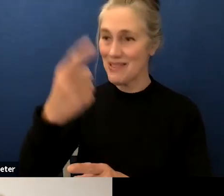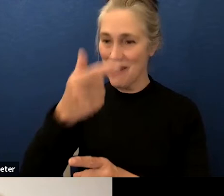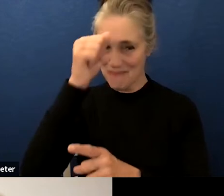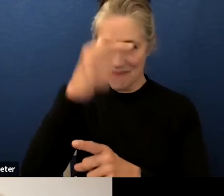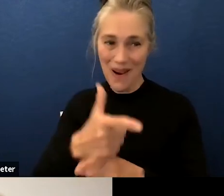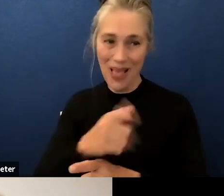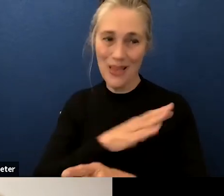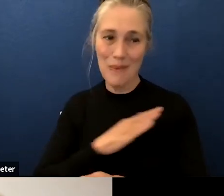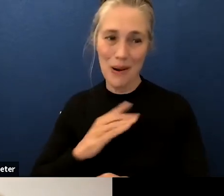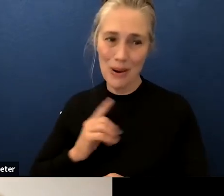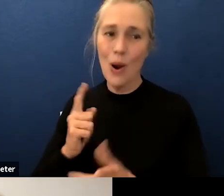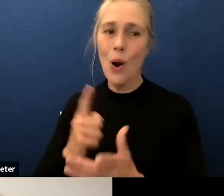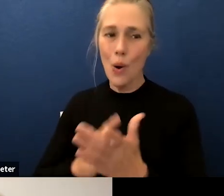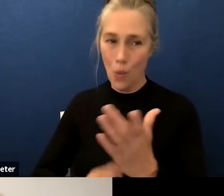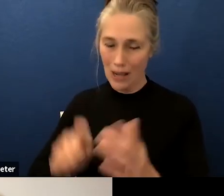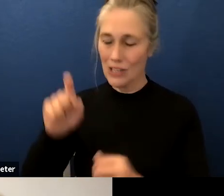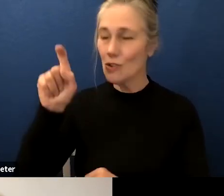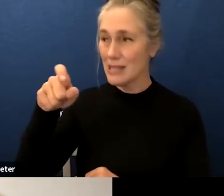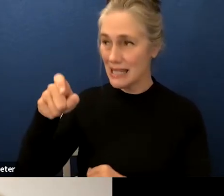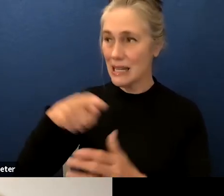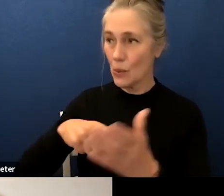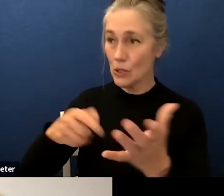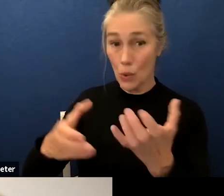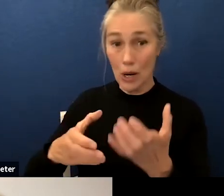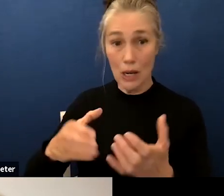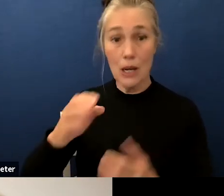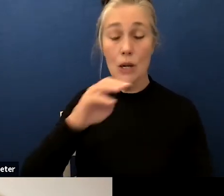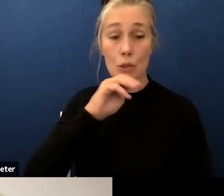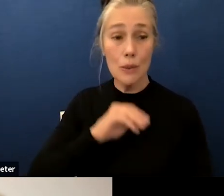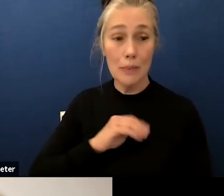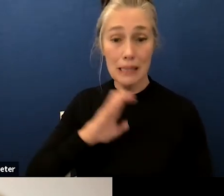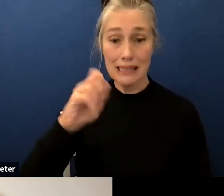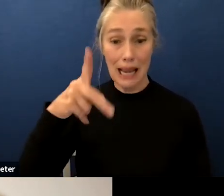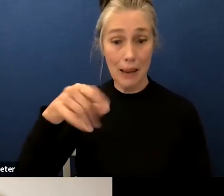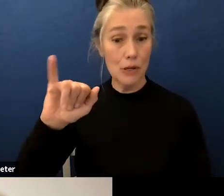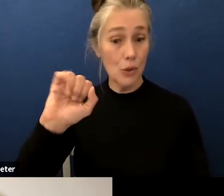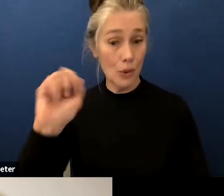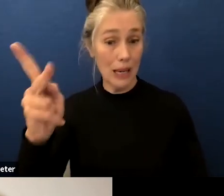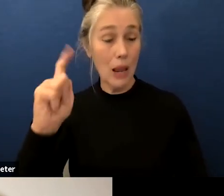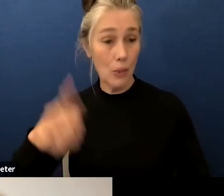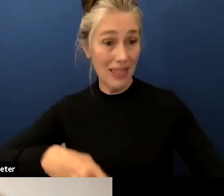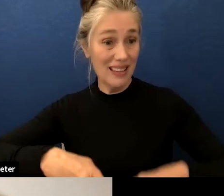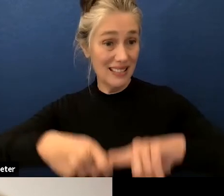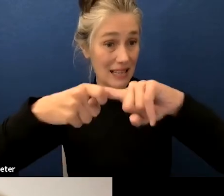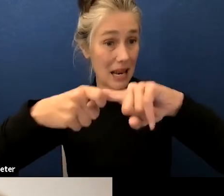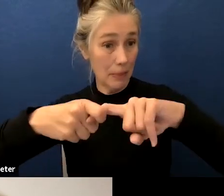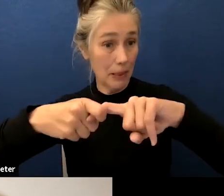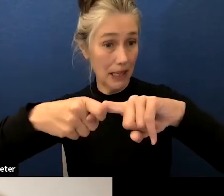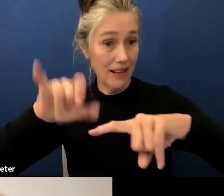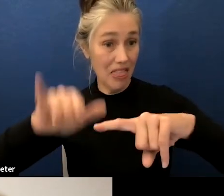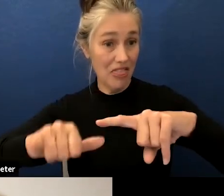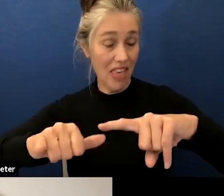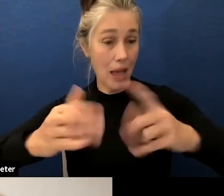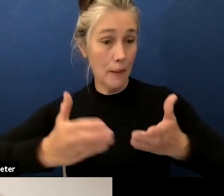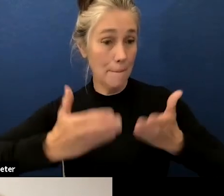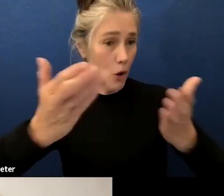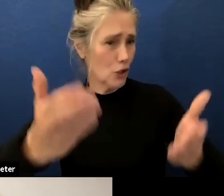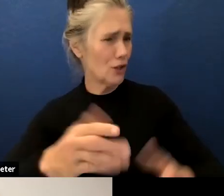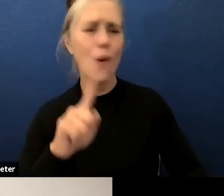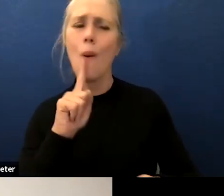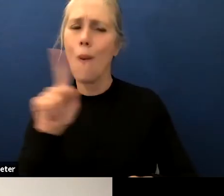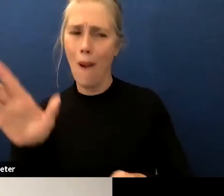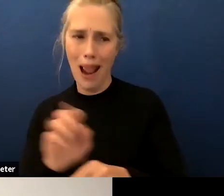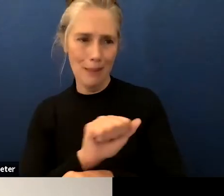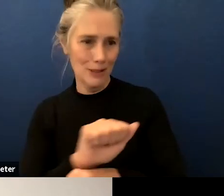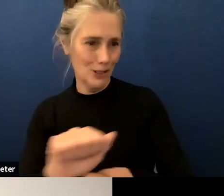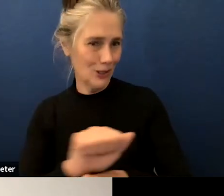so uh Ms. Capps are you okay with tabling the motion absolutely thank you thank you very much so this motion is